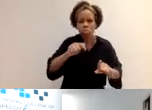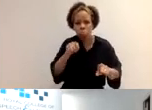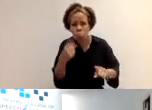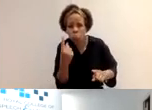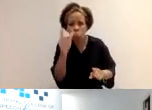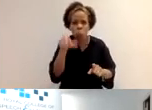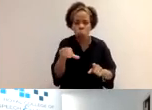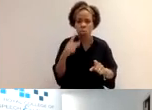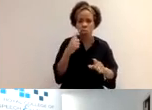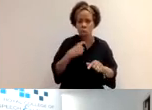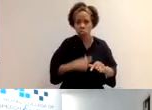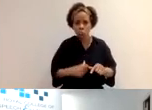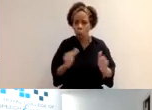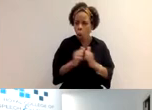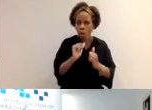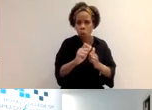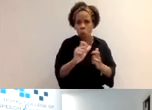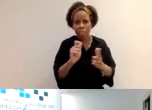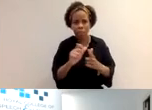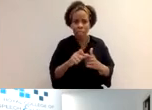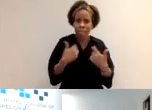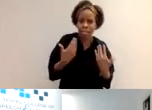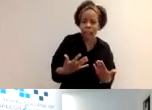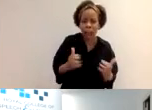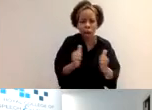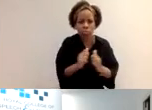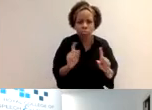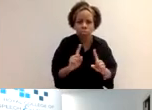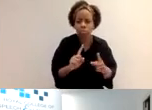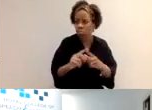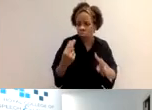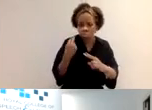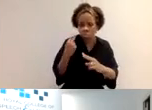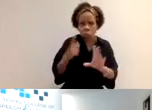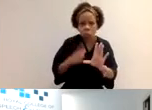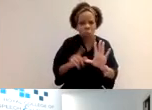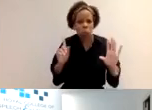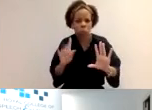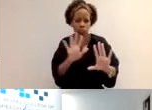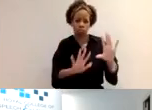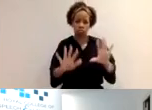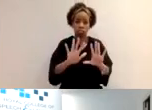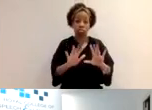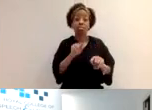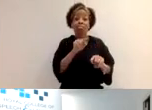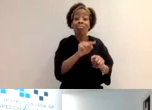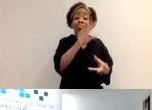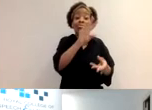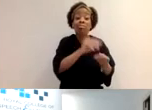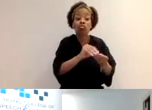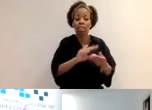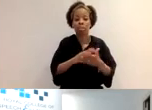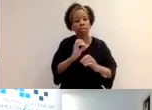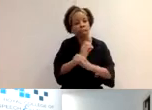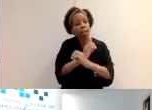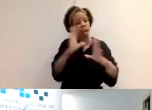you have coming up that's relevant to the CPD you're doing now? What have you been doing the last two years? And it's just to kind of help the assessors, you know, paint a picture